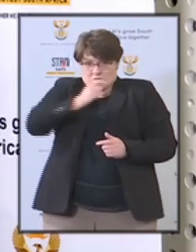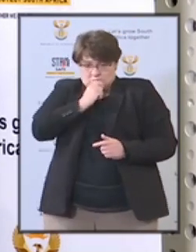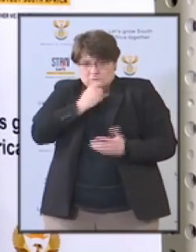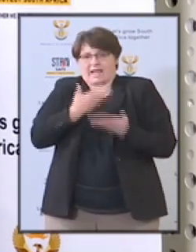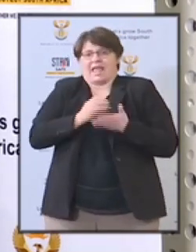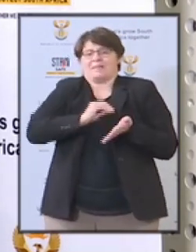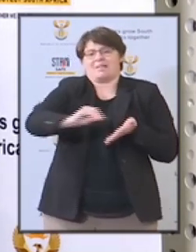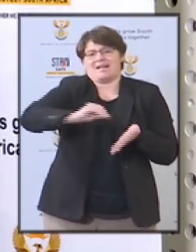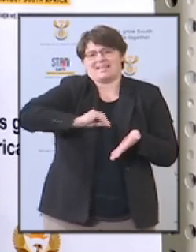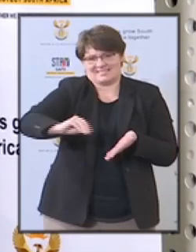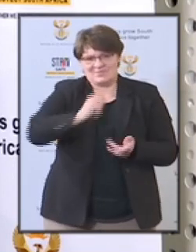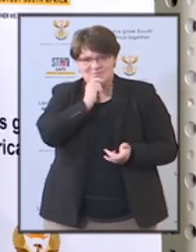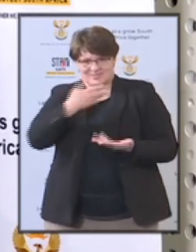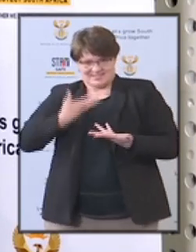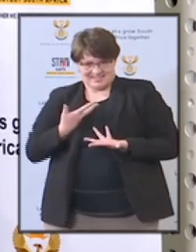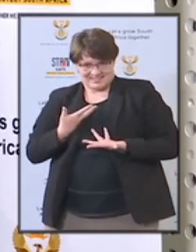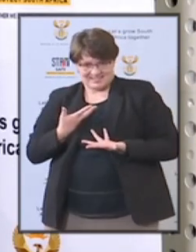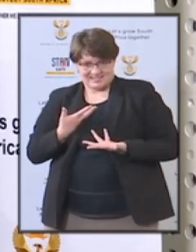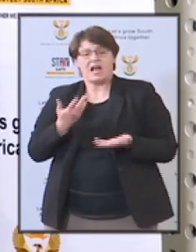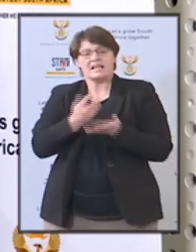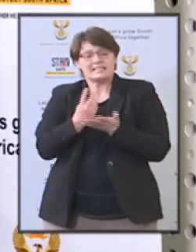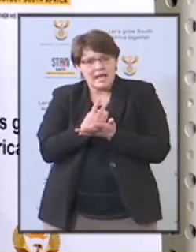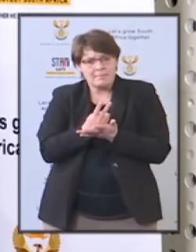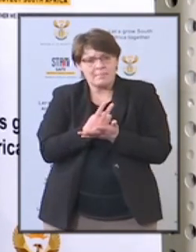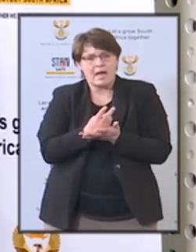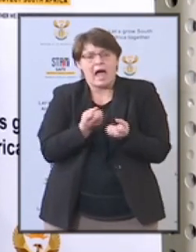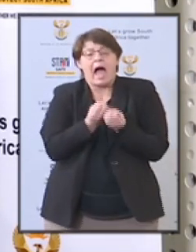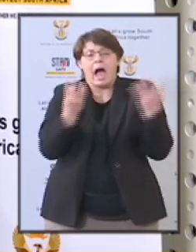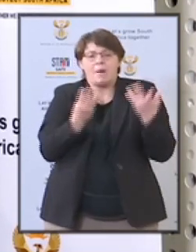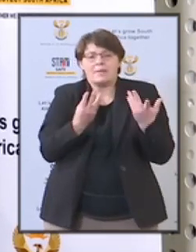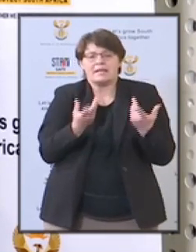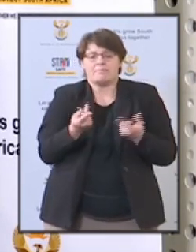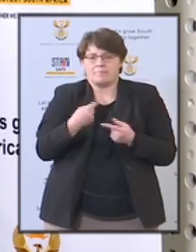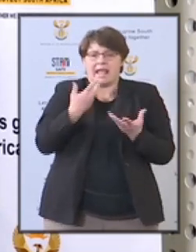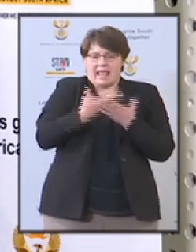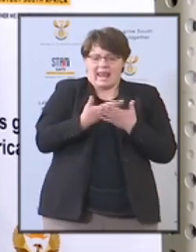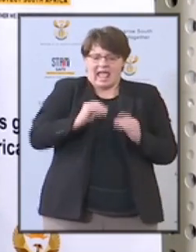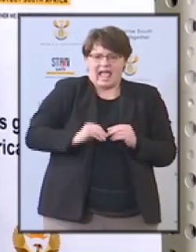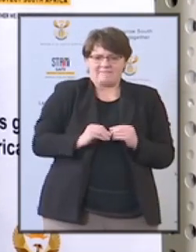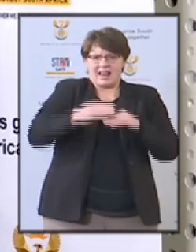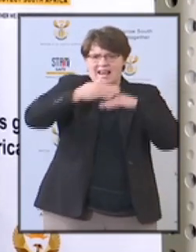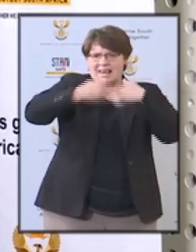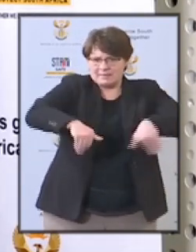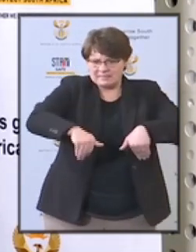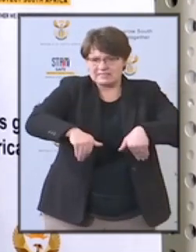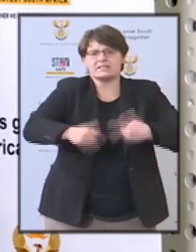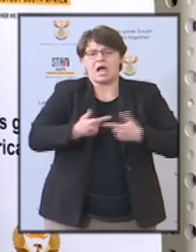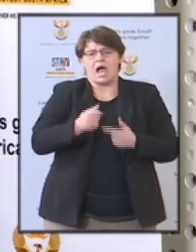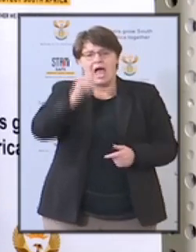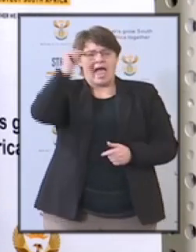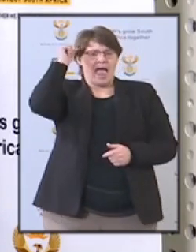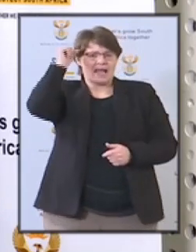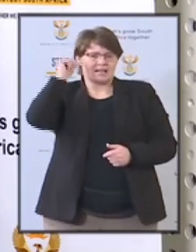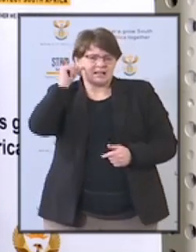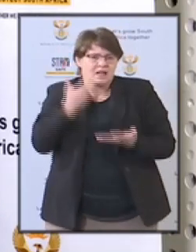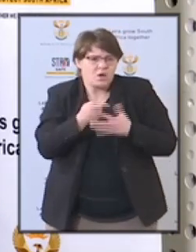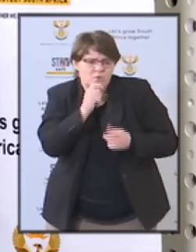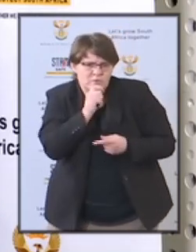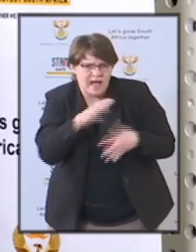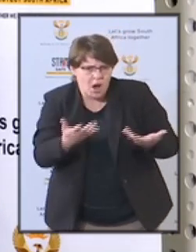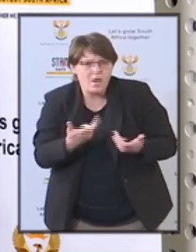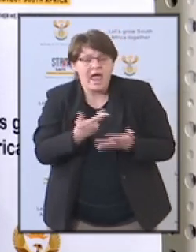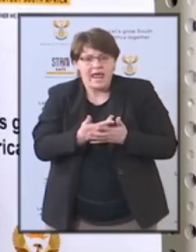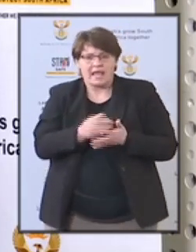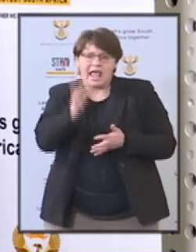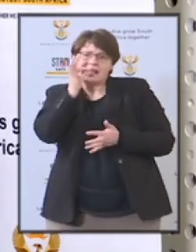It provides the limit of the quantity of cannabis that may be possessed by an adult and criminalizes the smoking